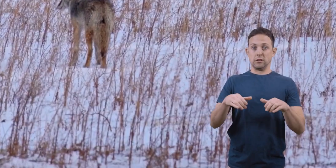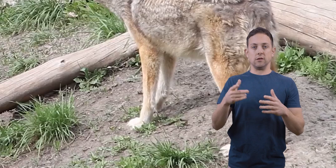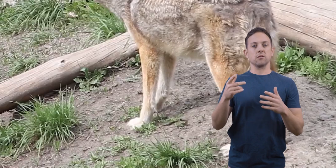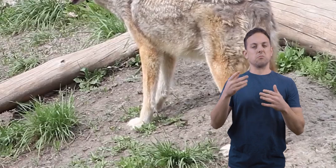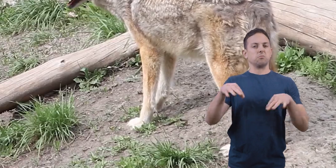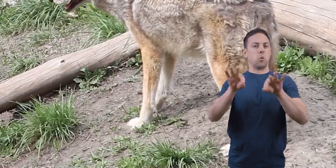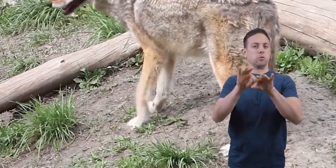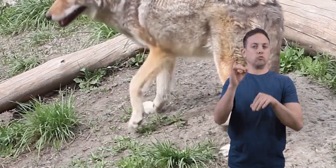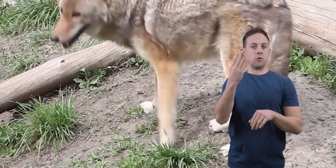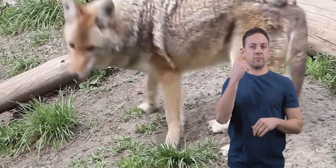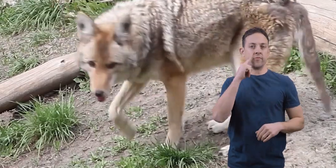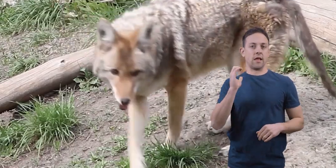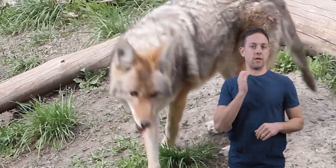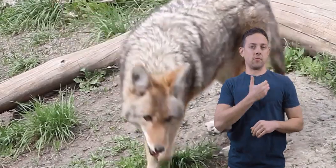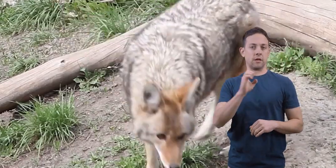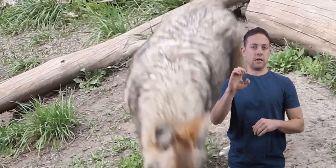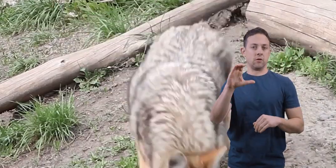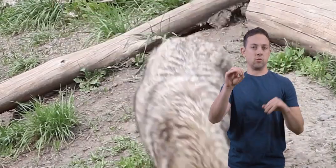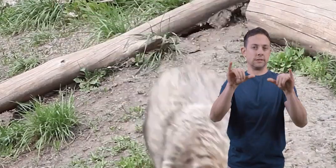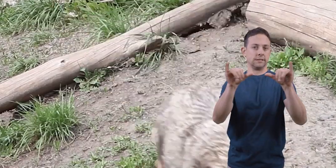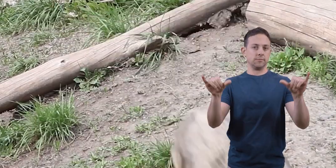important job in our ecosystems.